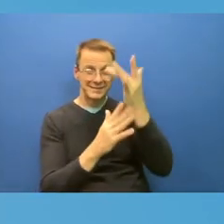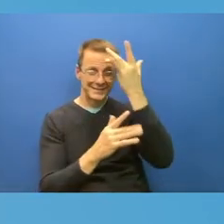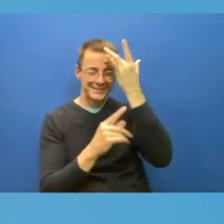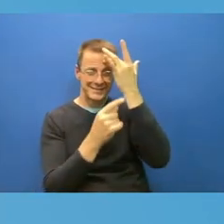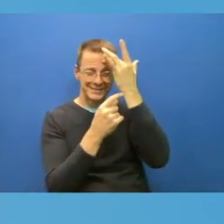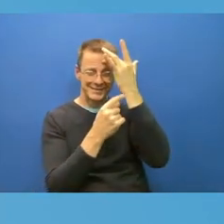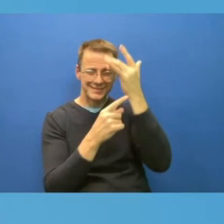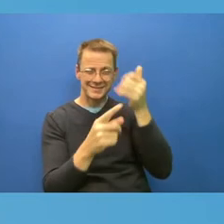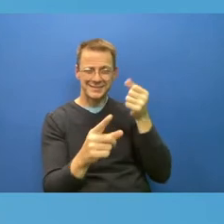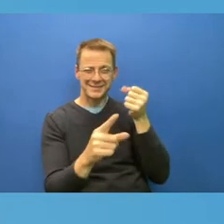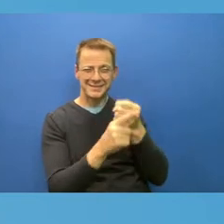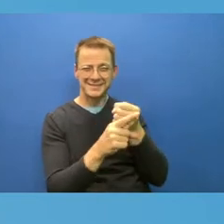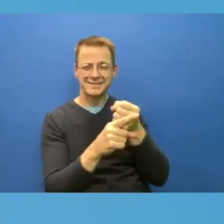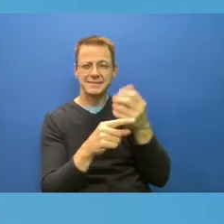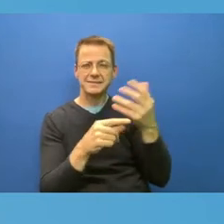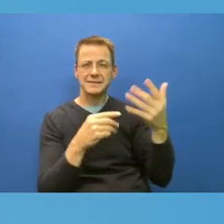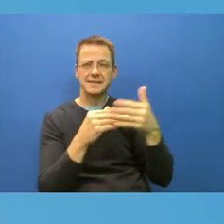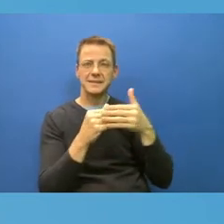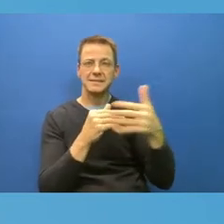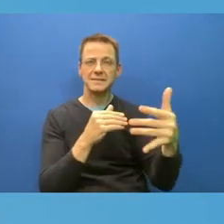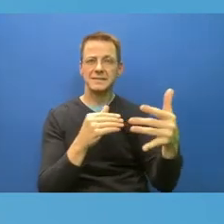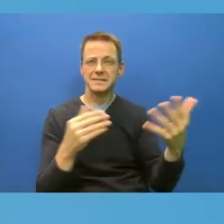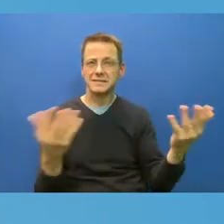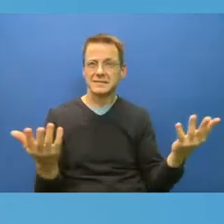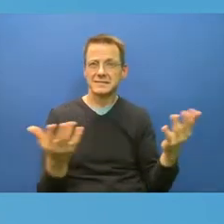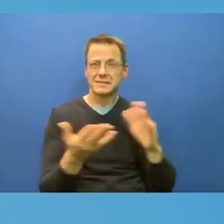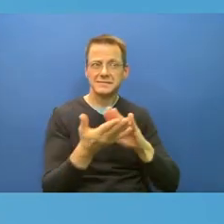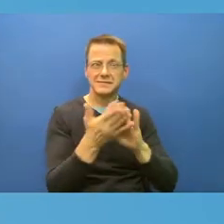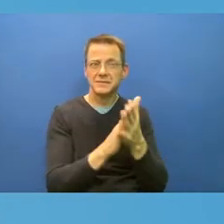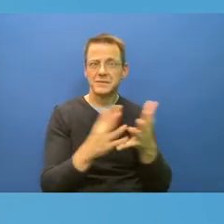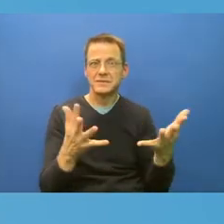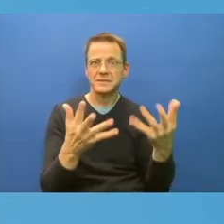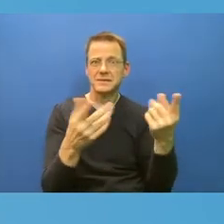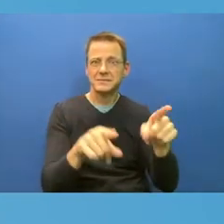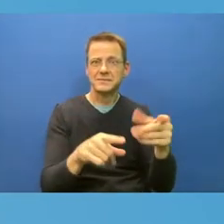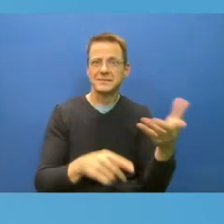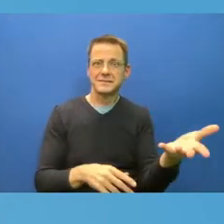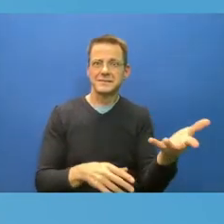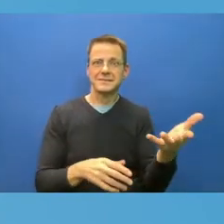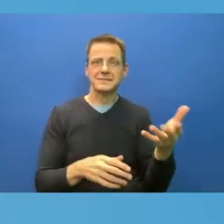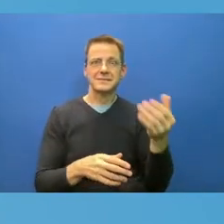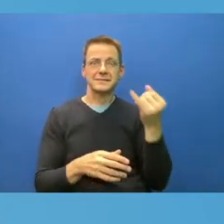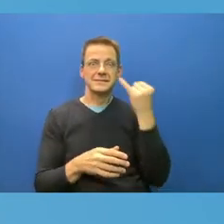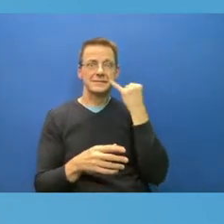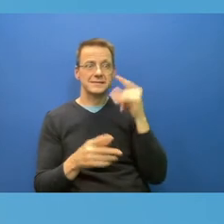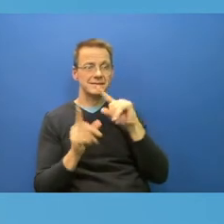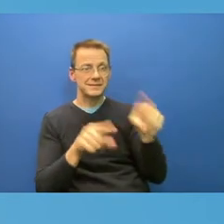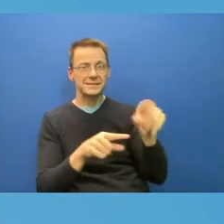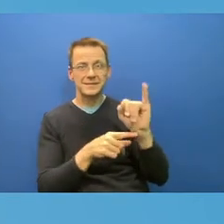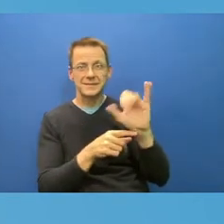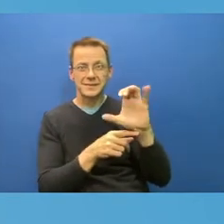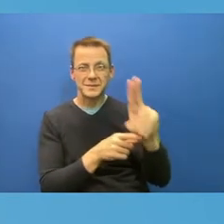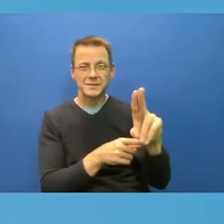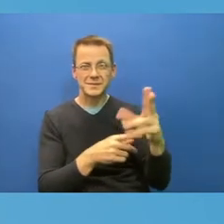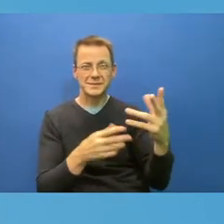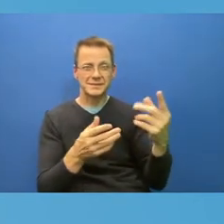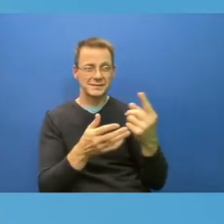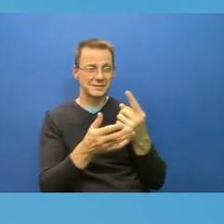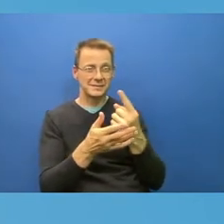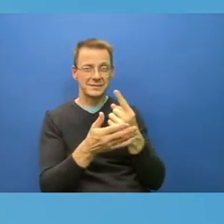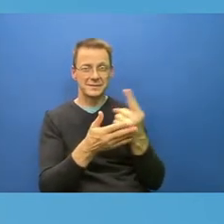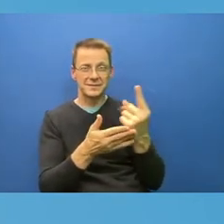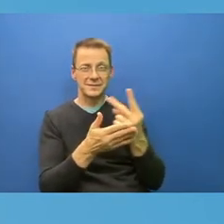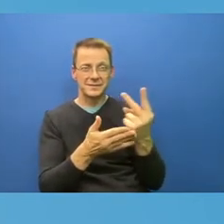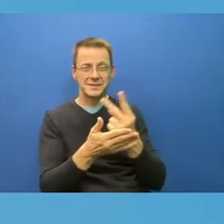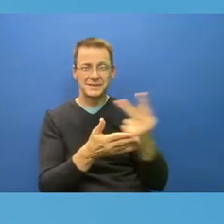for a couple of weeks, by which point you're going to have a few more generations of infection, which are also subsequently on their way to the ICU. So there's this tendency